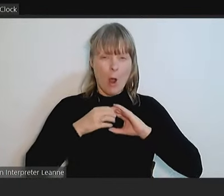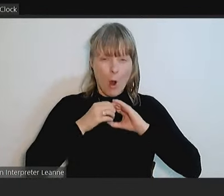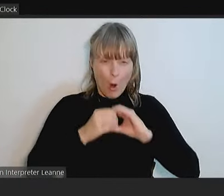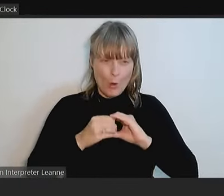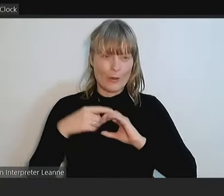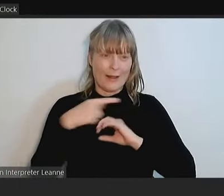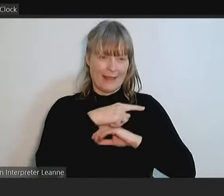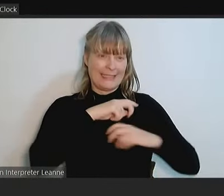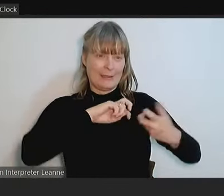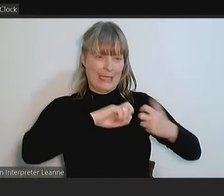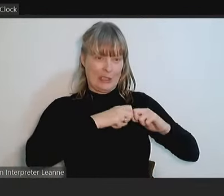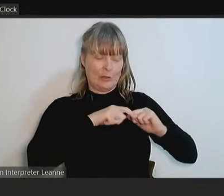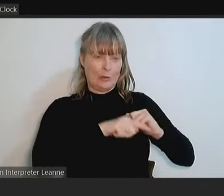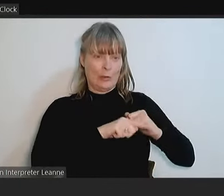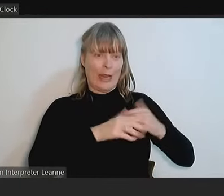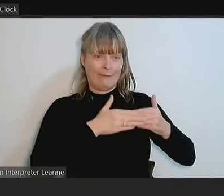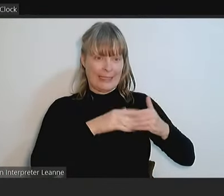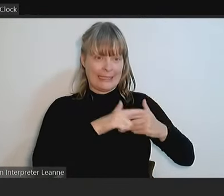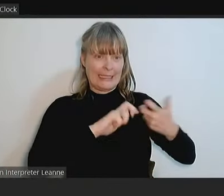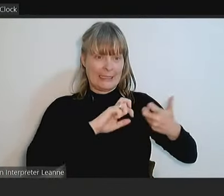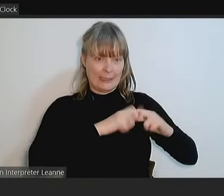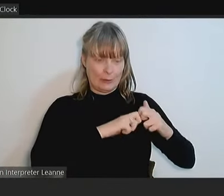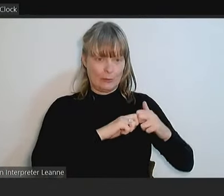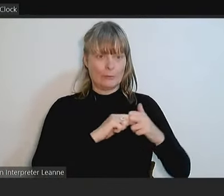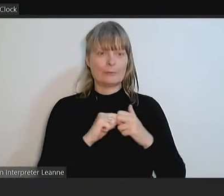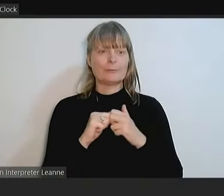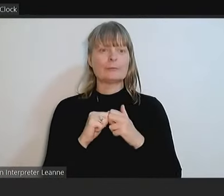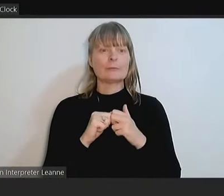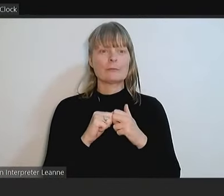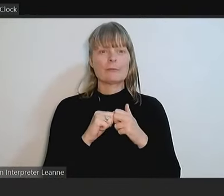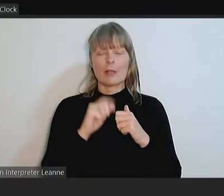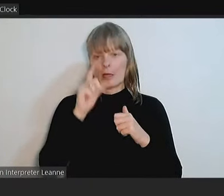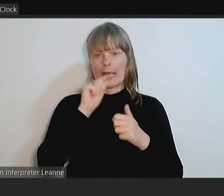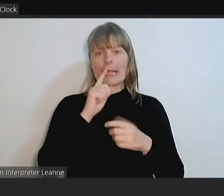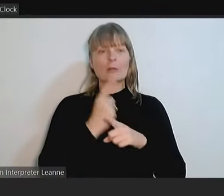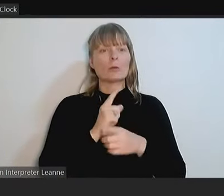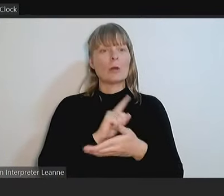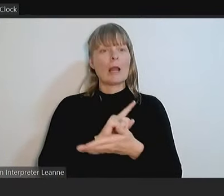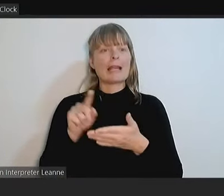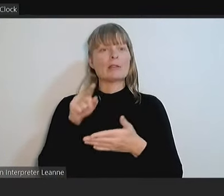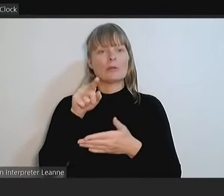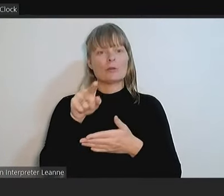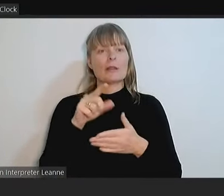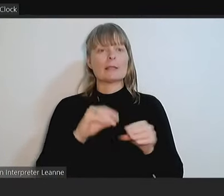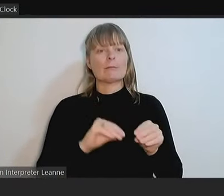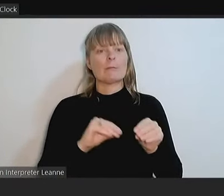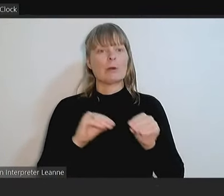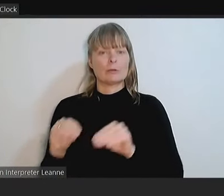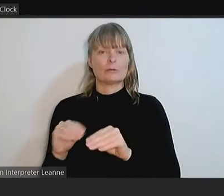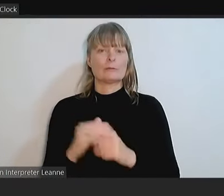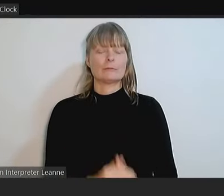just want to check that I can later speak to the substantive motion. But that's all I've got to say on this one.